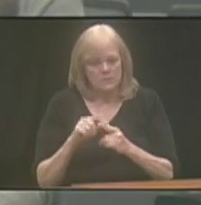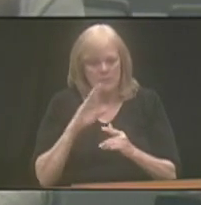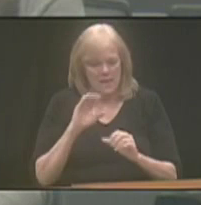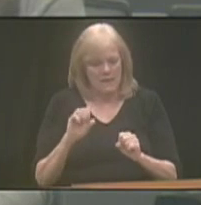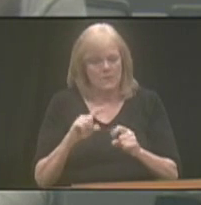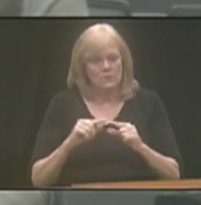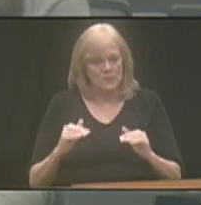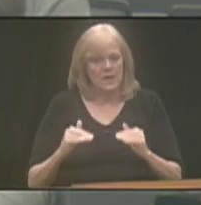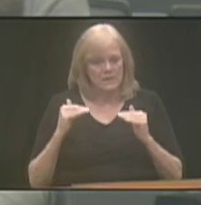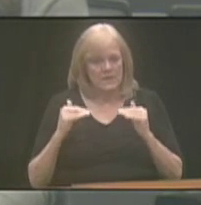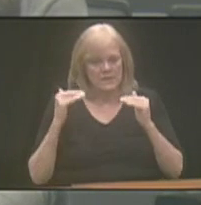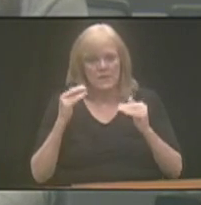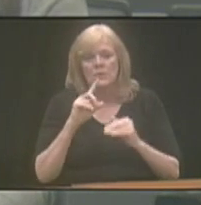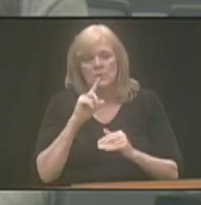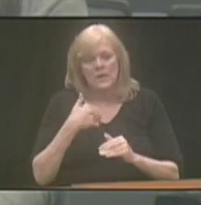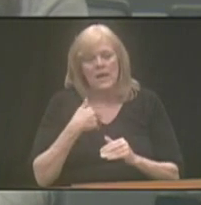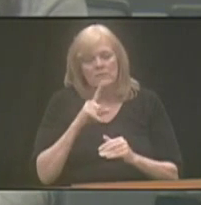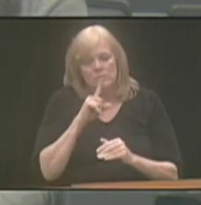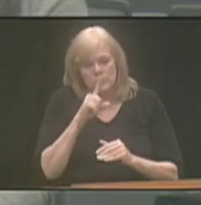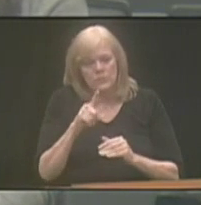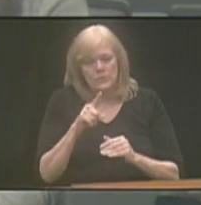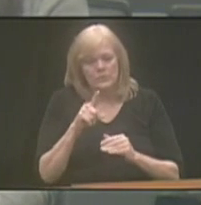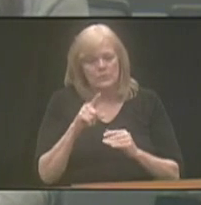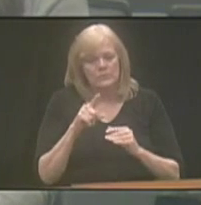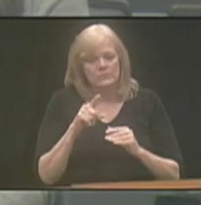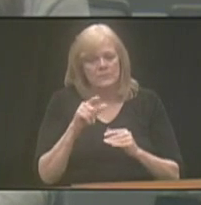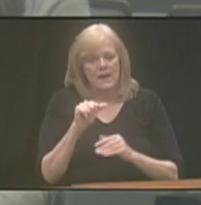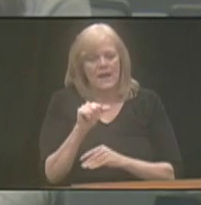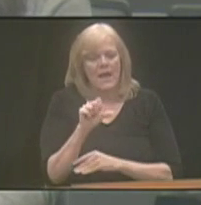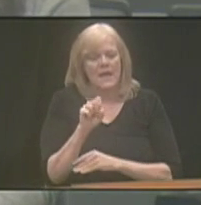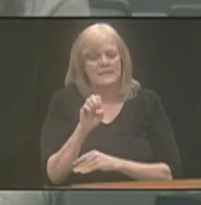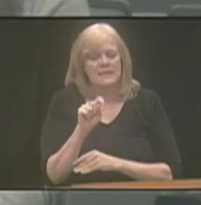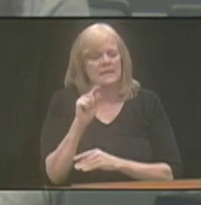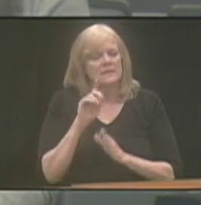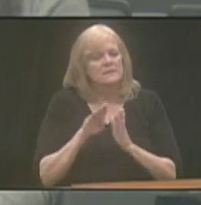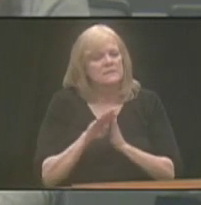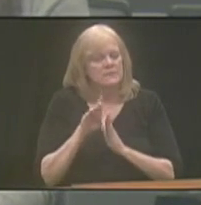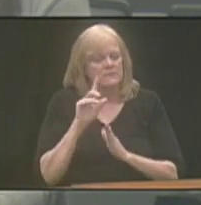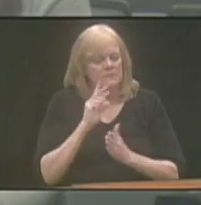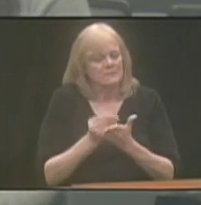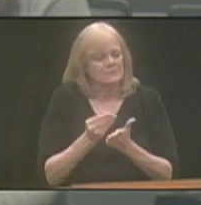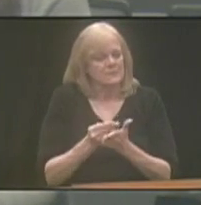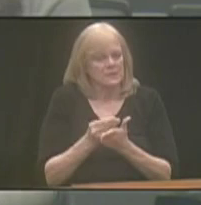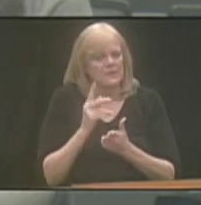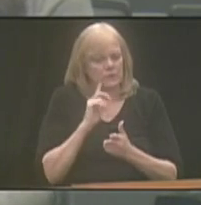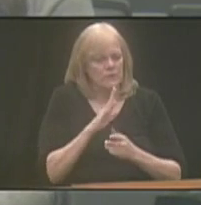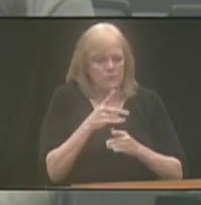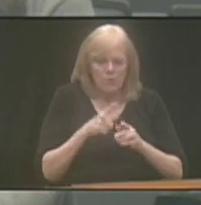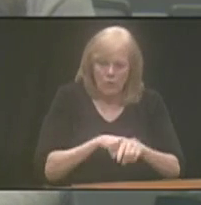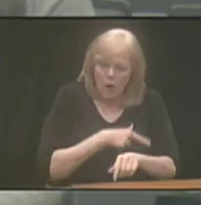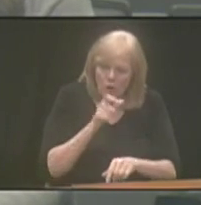to advance and really have true asset development for their long-term goals and short-term goals. So we,